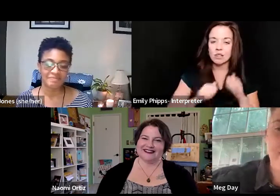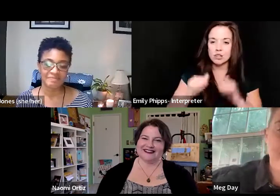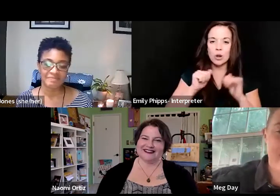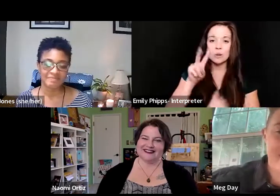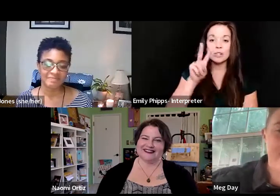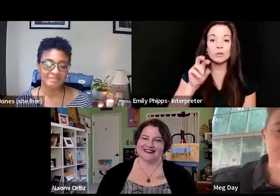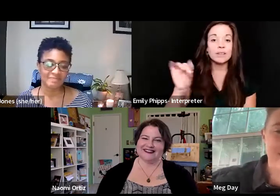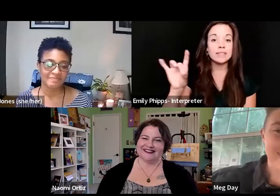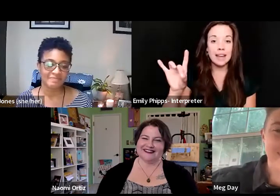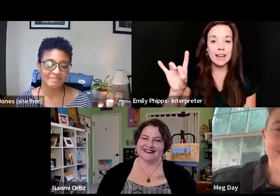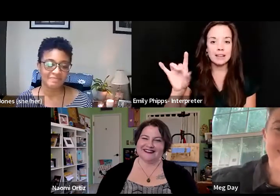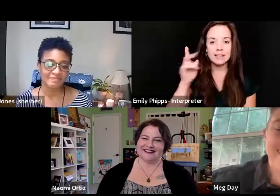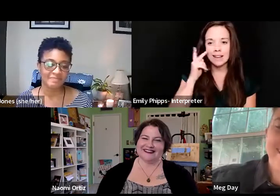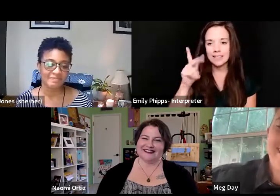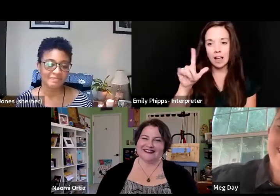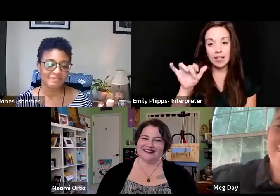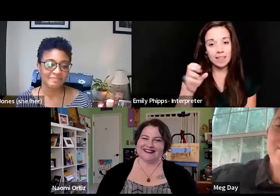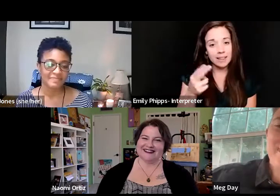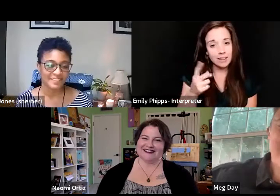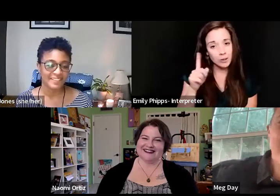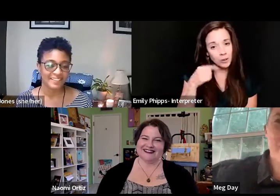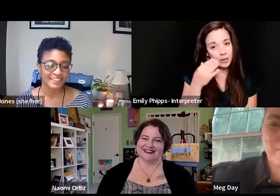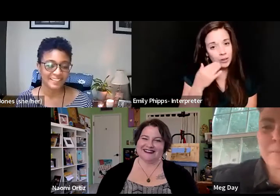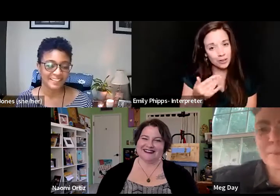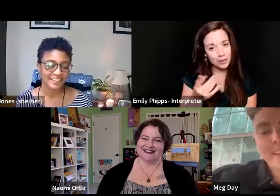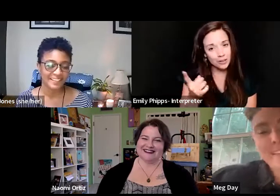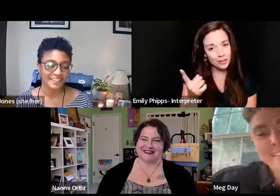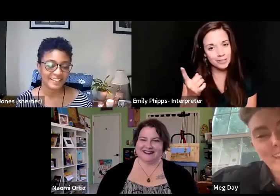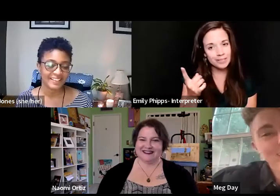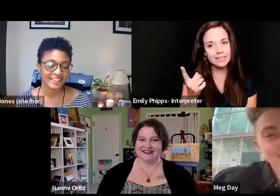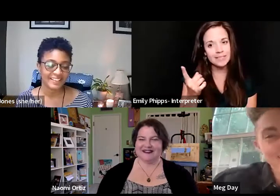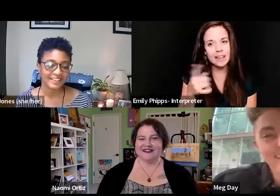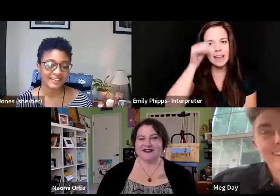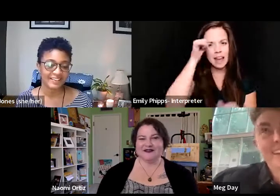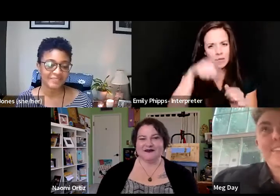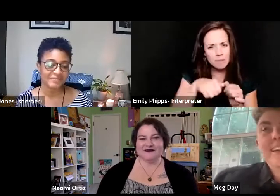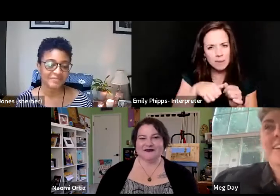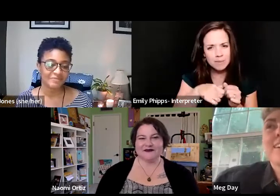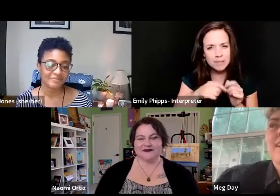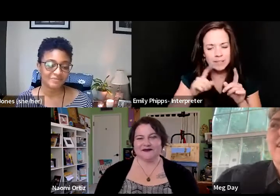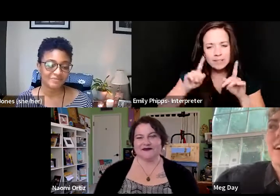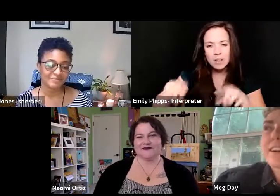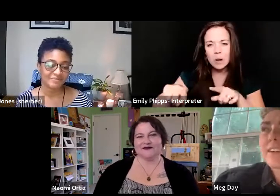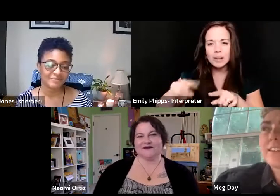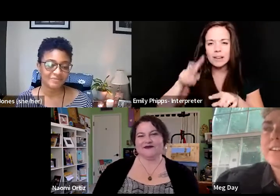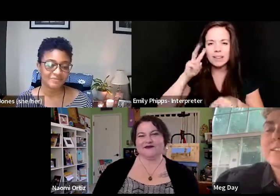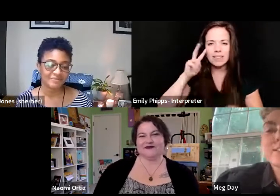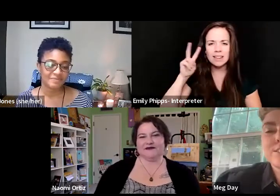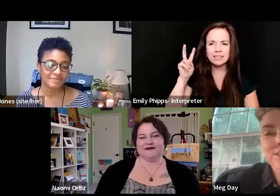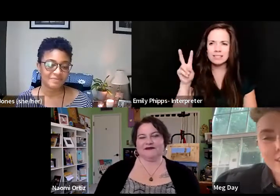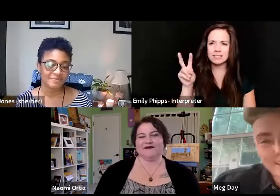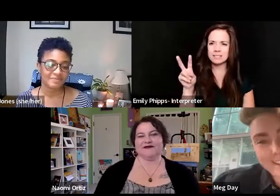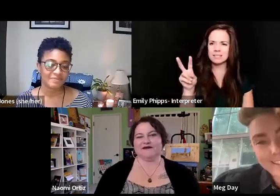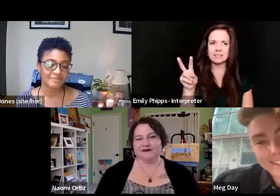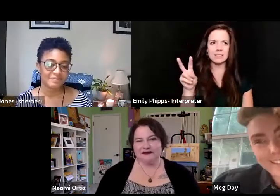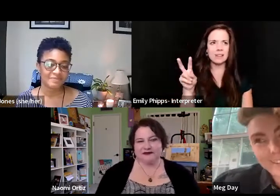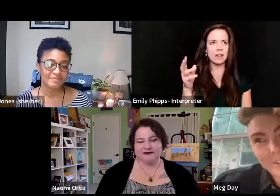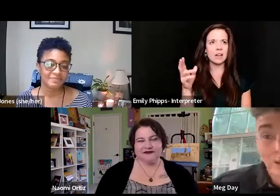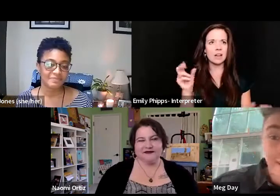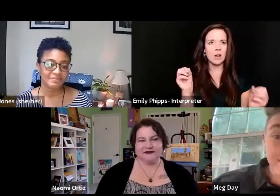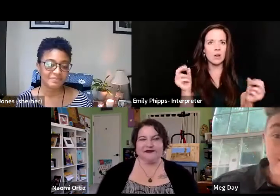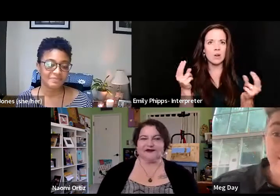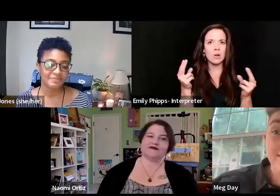I saw Leah, you look good. And I remember being there and thinking like, oh shit,